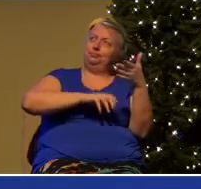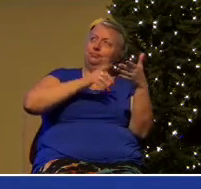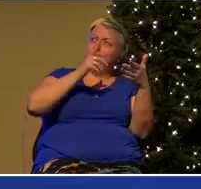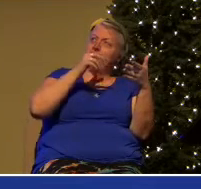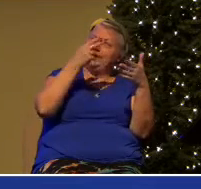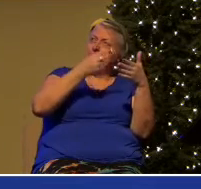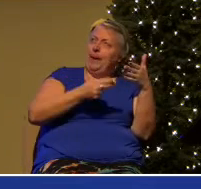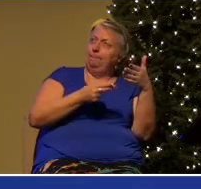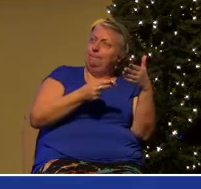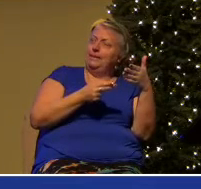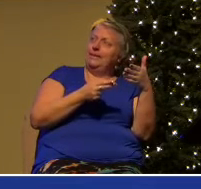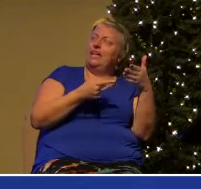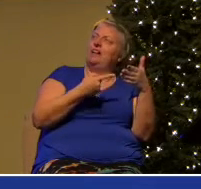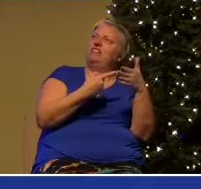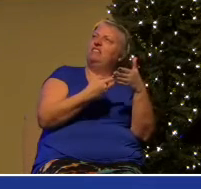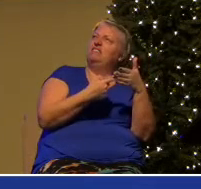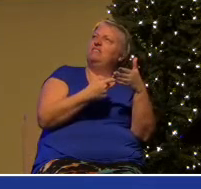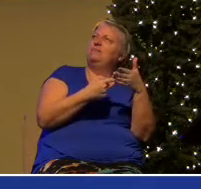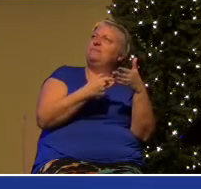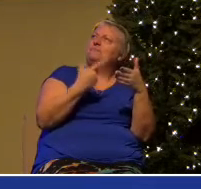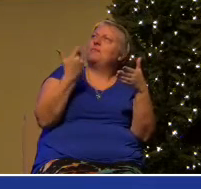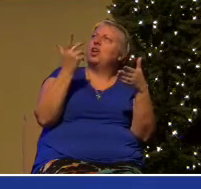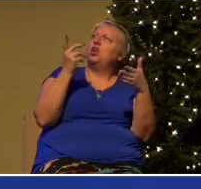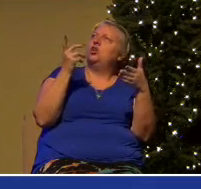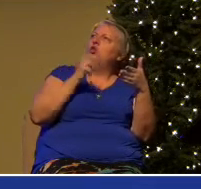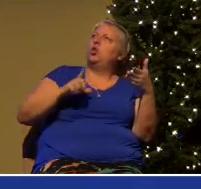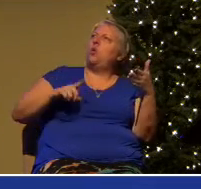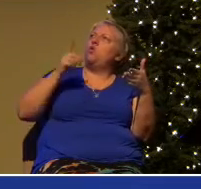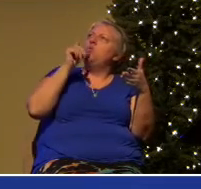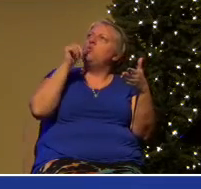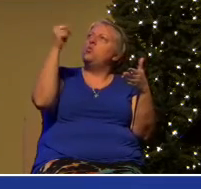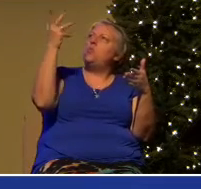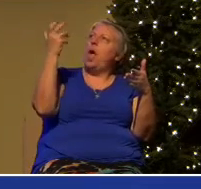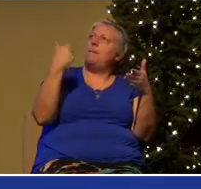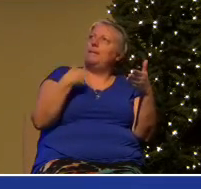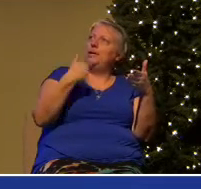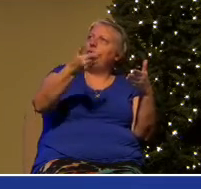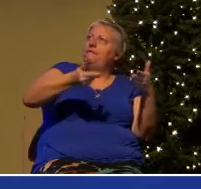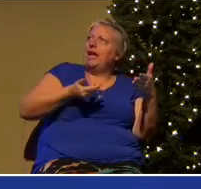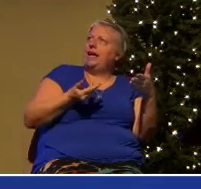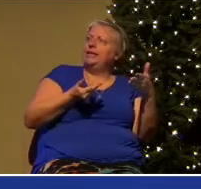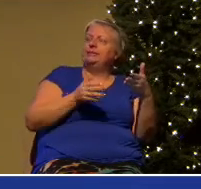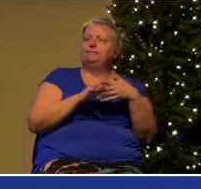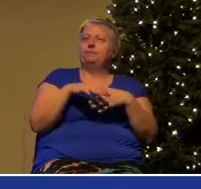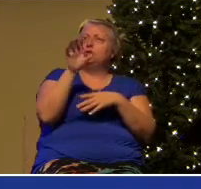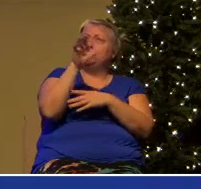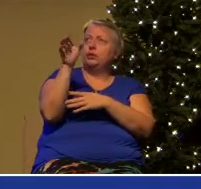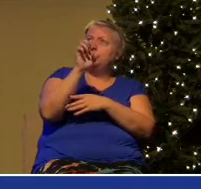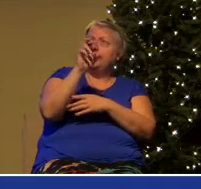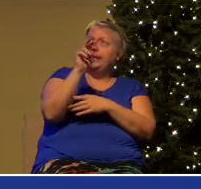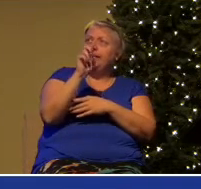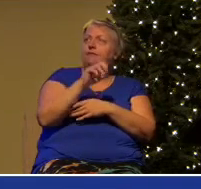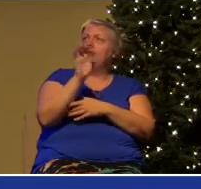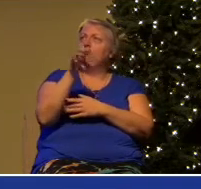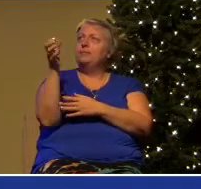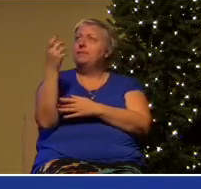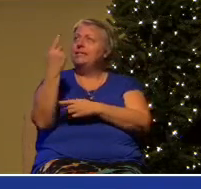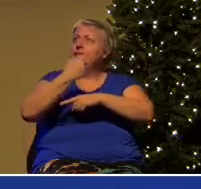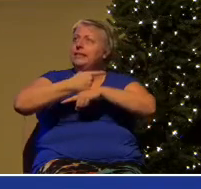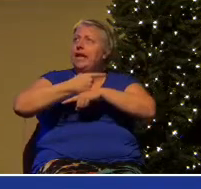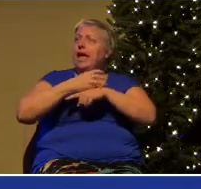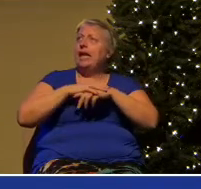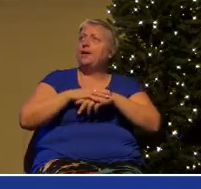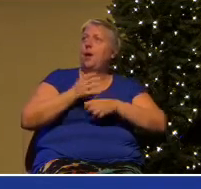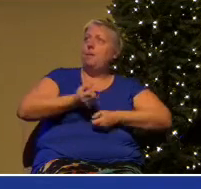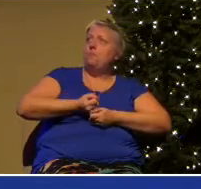Christmas Eve or to Christmas Day to the profession of faith service you know the invitations that were referred to